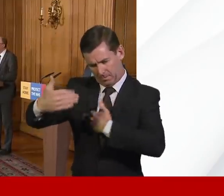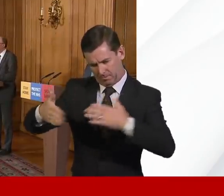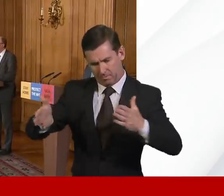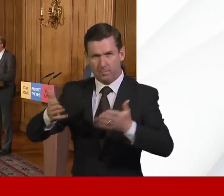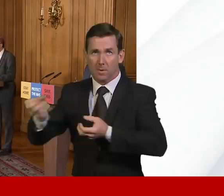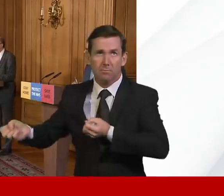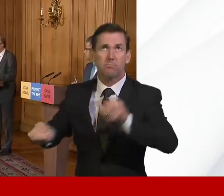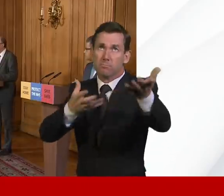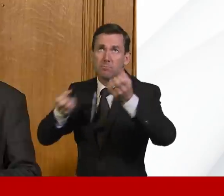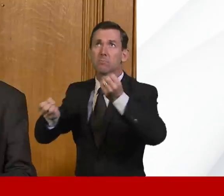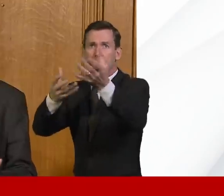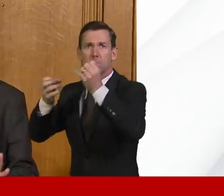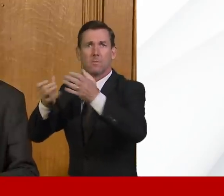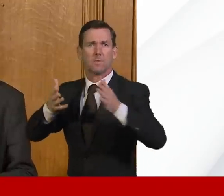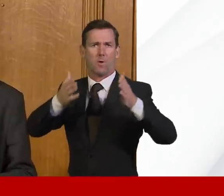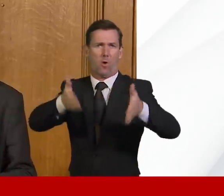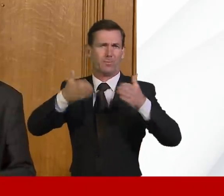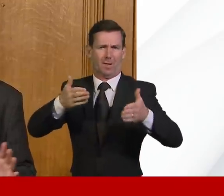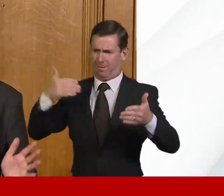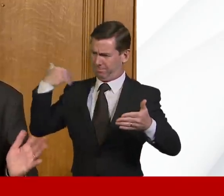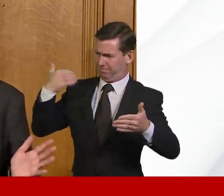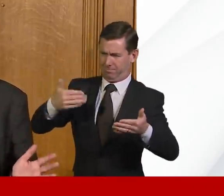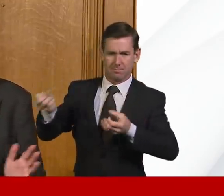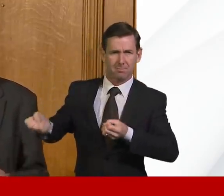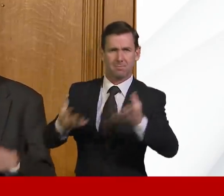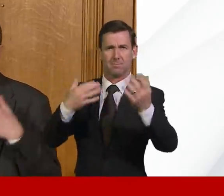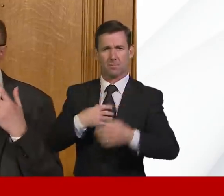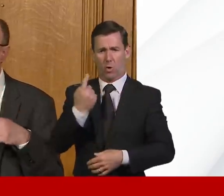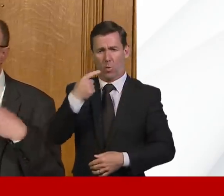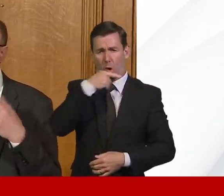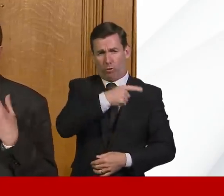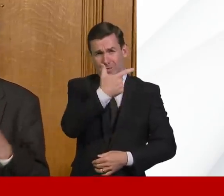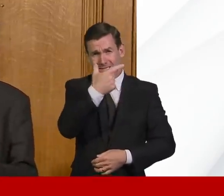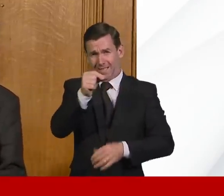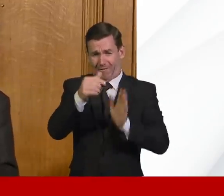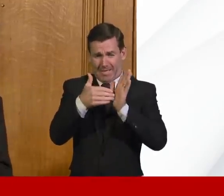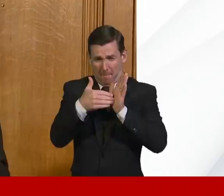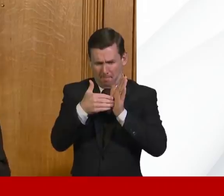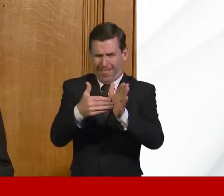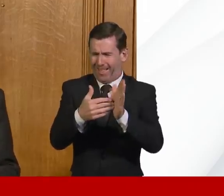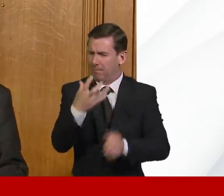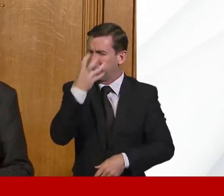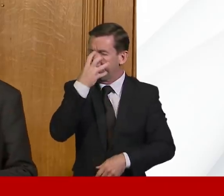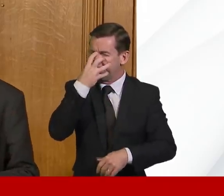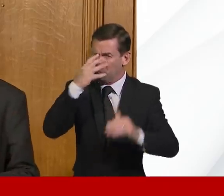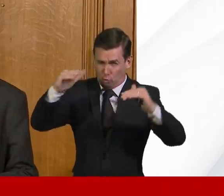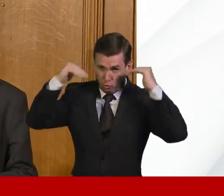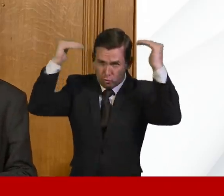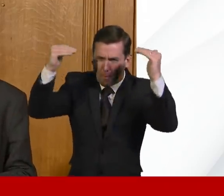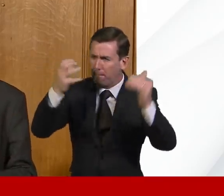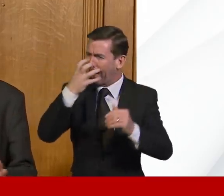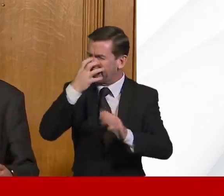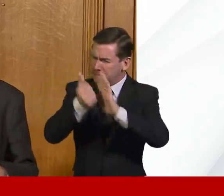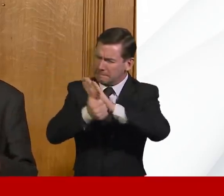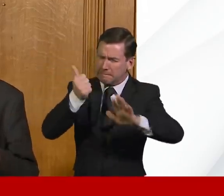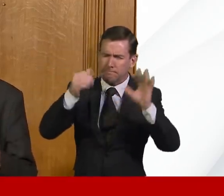into healthcare organisations constantly. So over 170 million of the very highest level masks in the